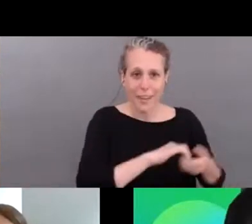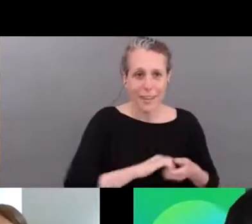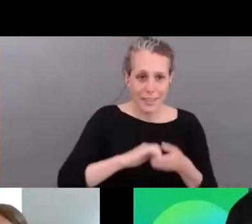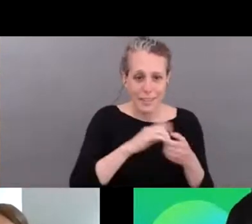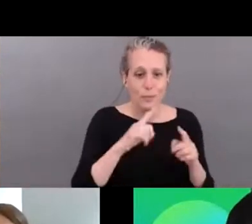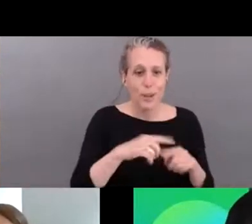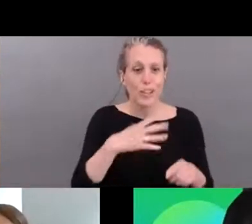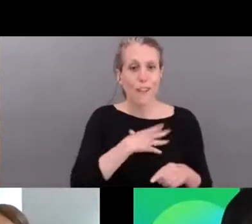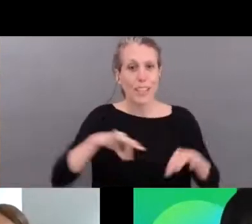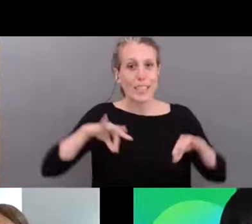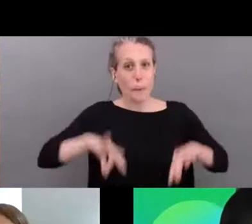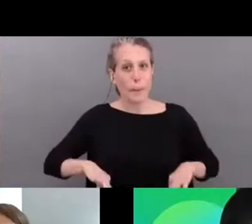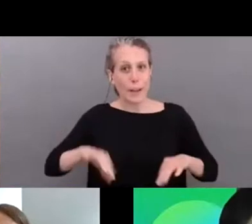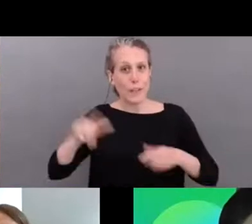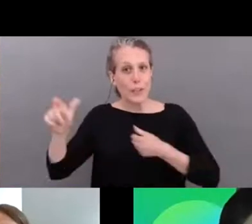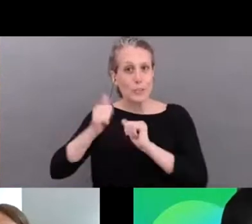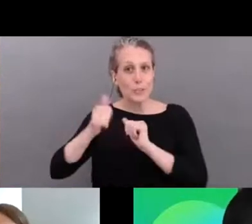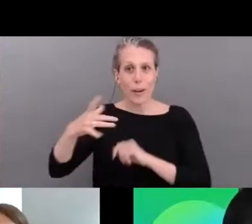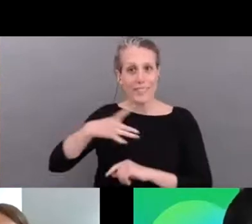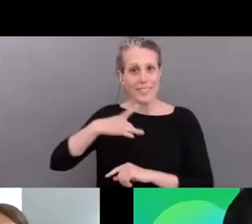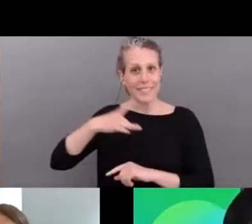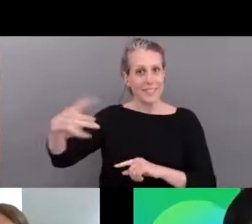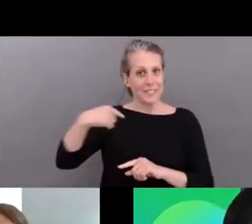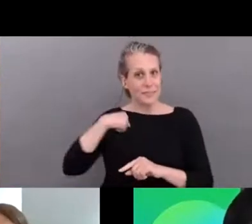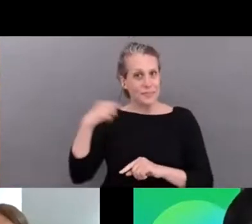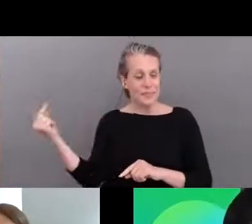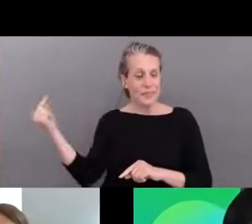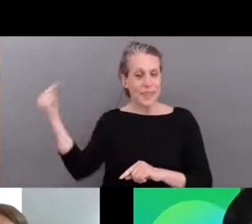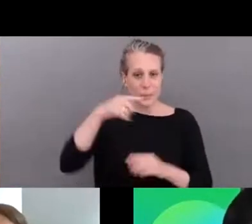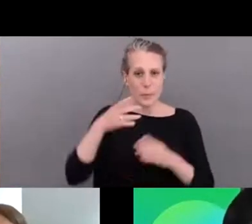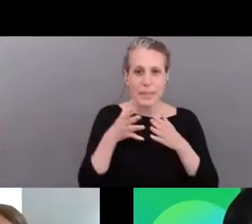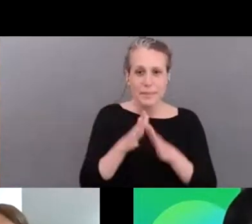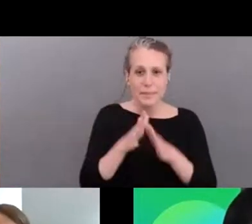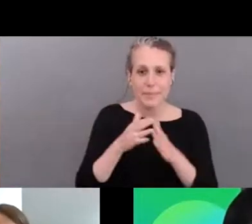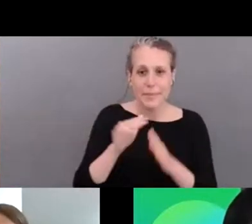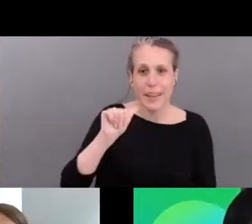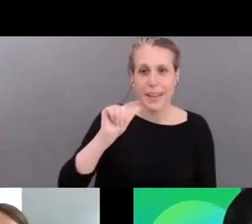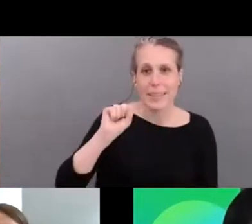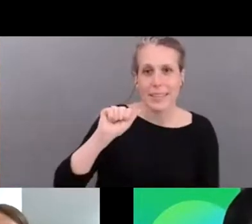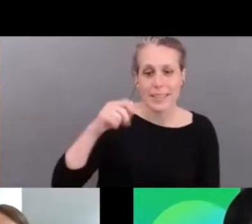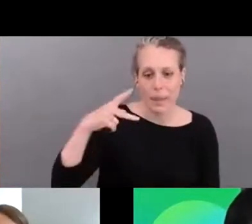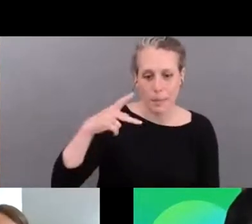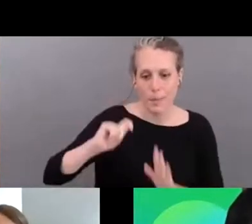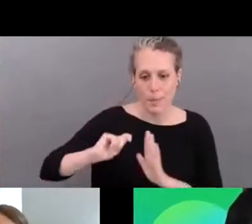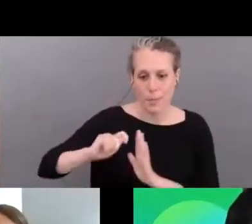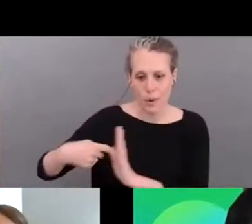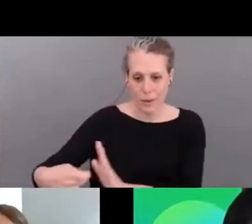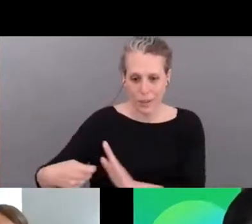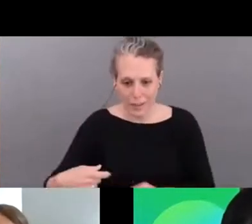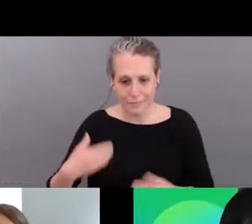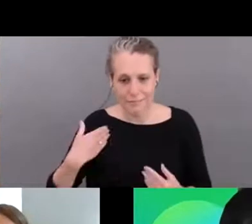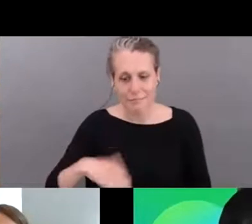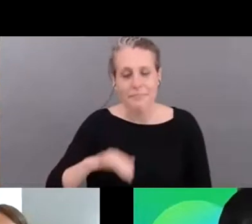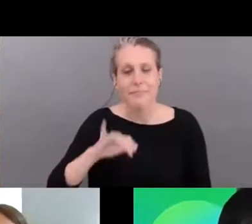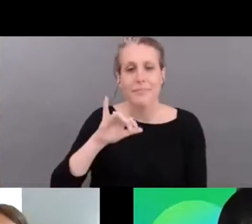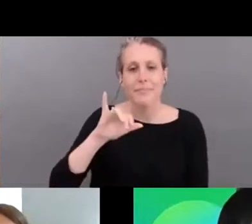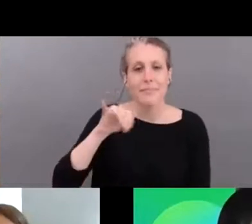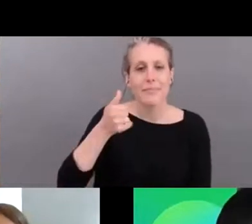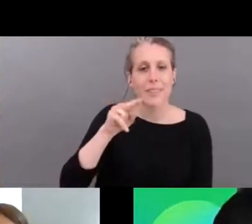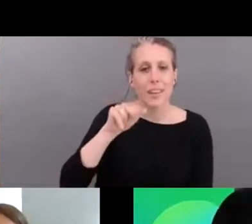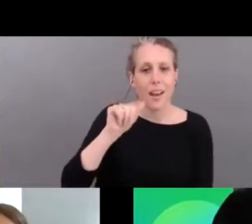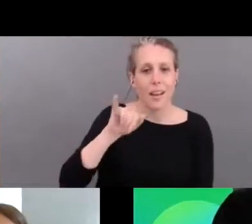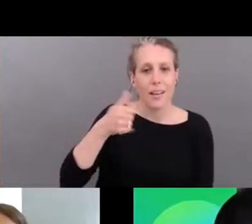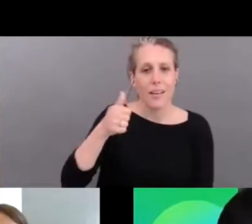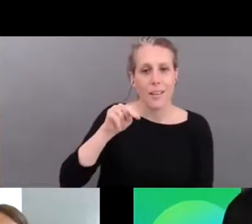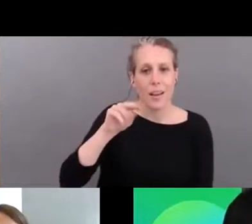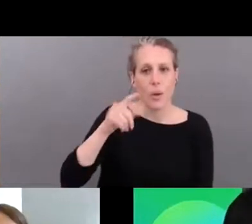for inviting me uh to tell you a little bit more about the asap project my name is jana yanotova i'm international relations manager with the czech